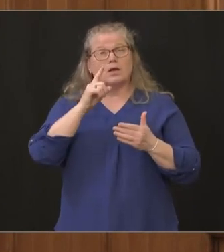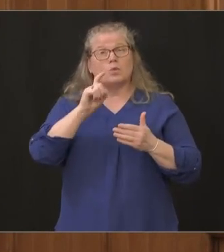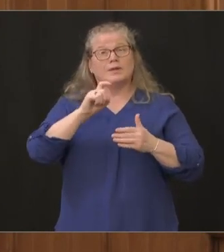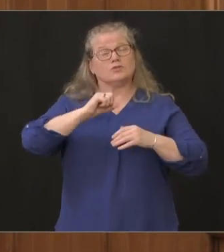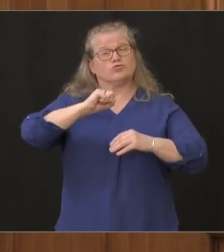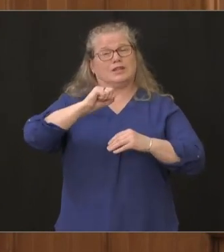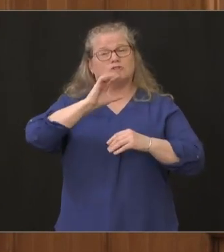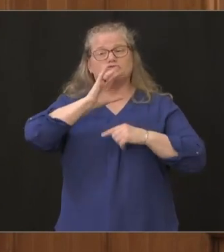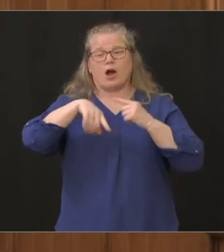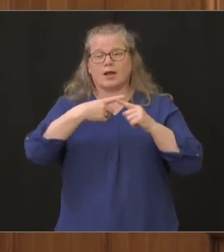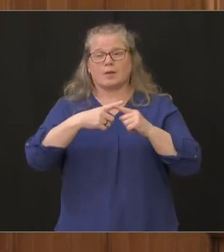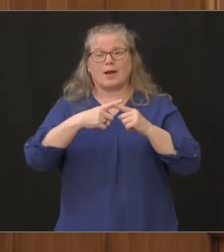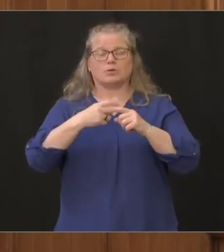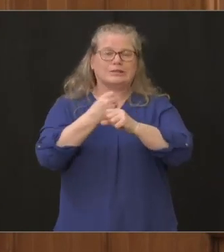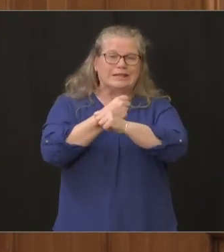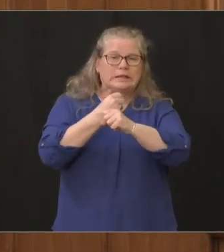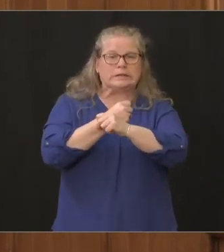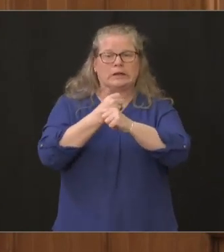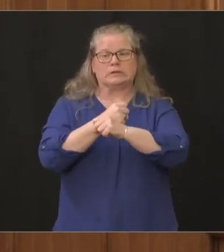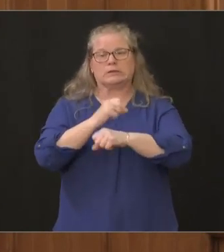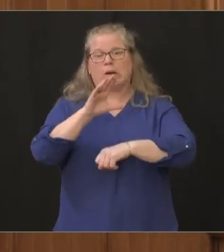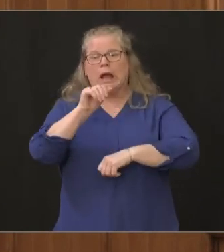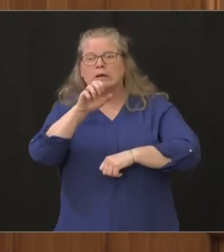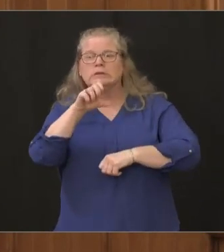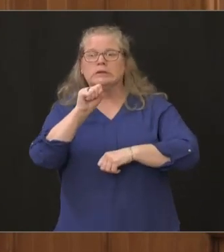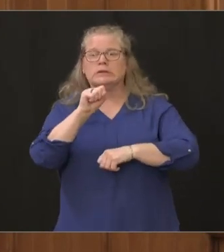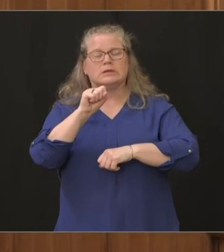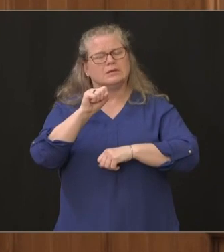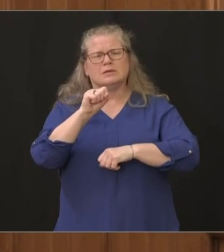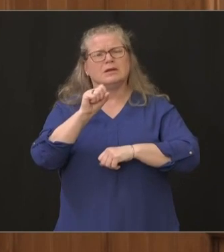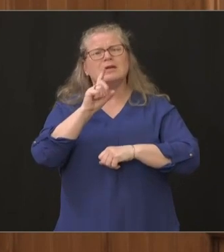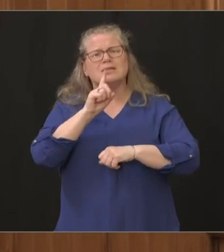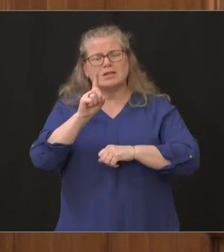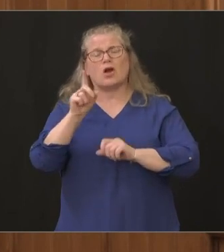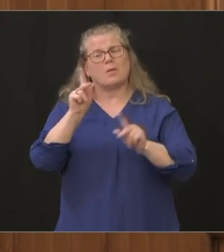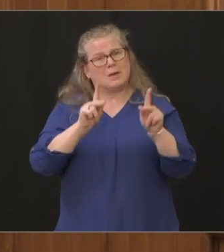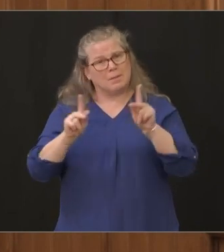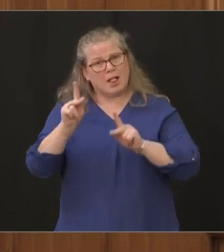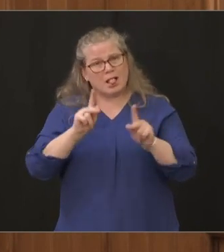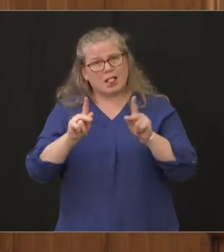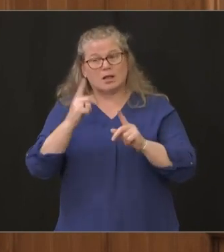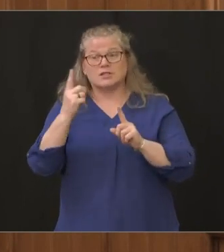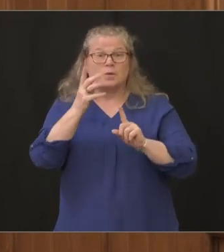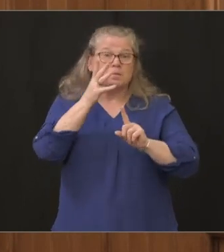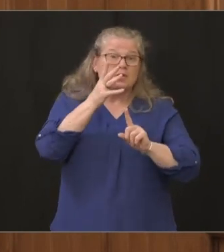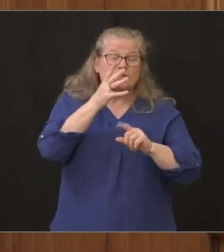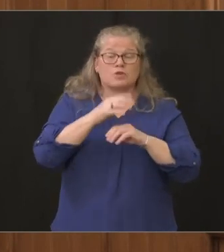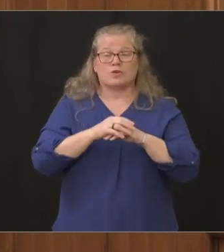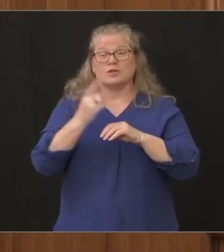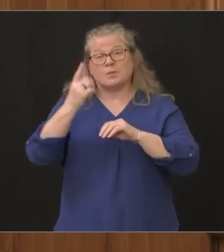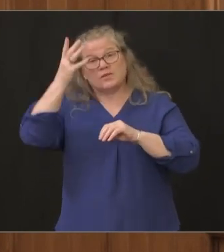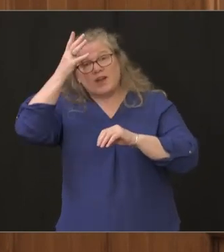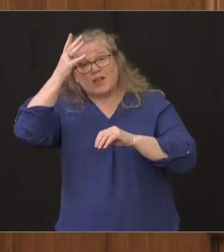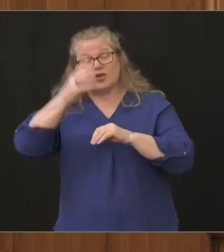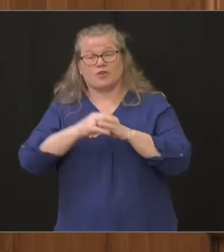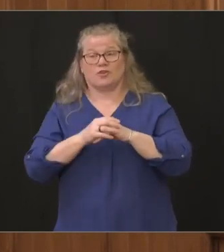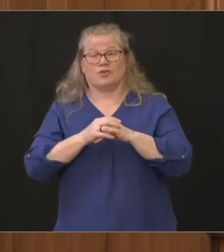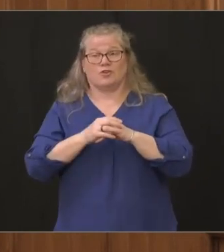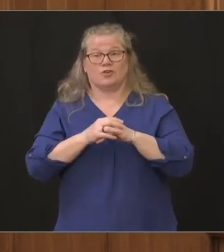these are people we're talking about and these are people's mother grandmother brother father best friend